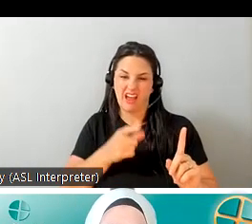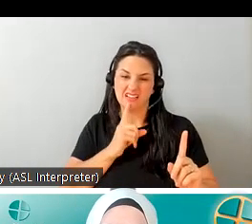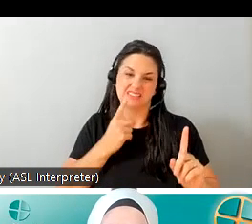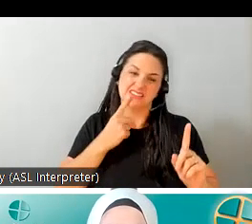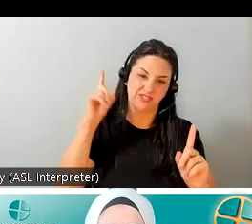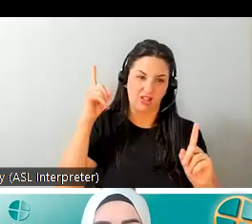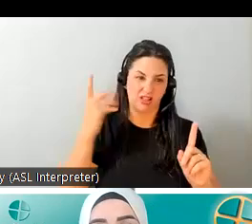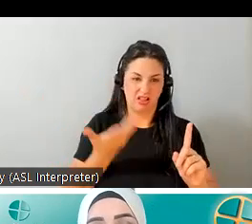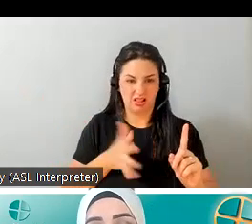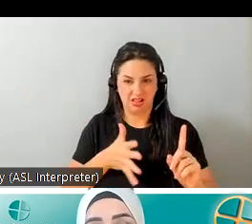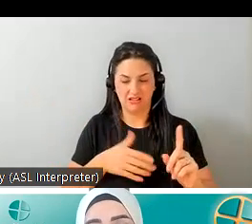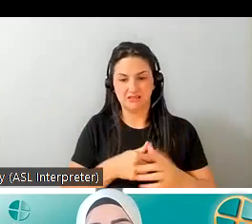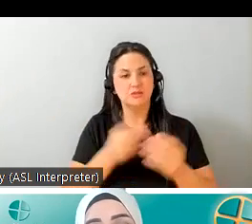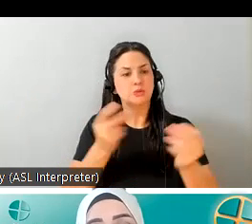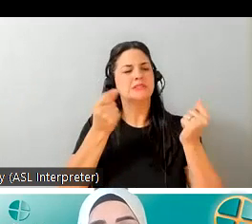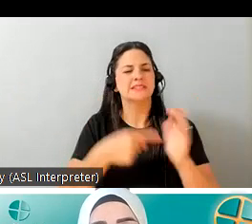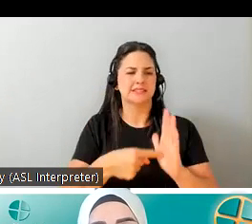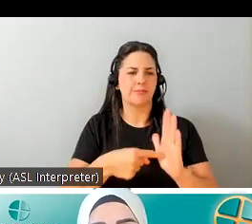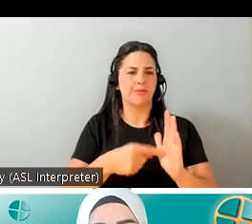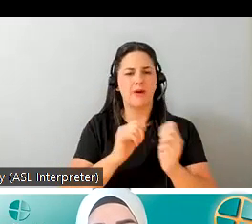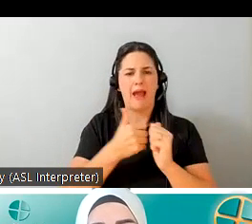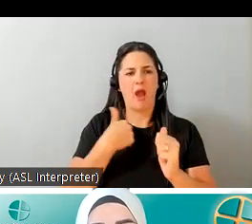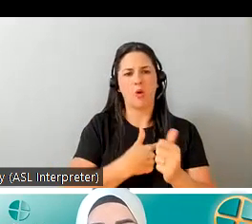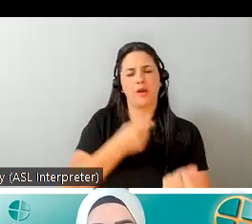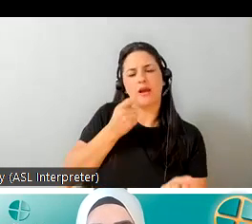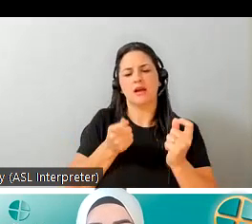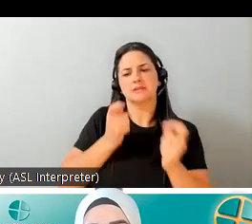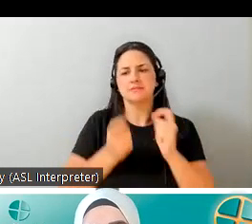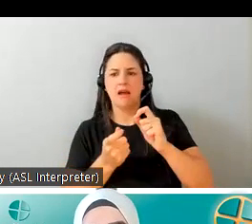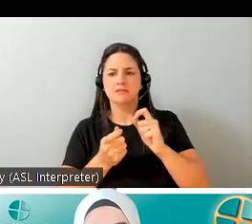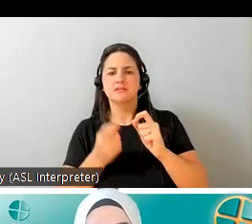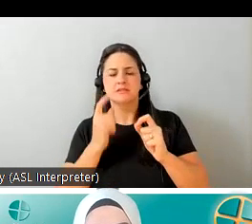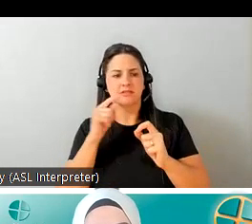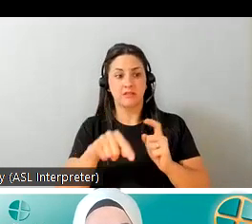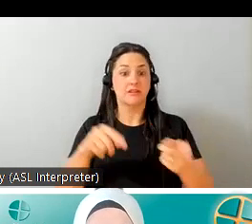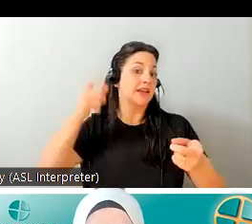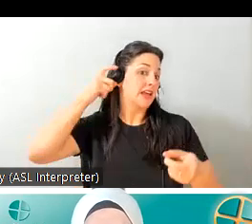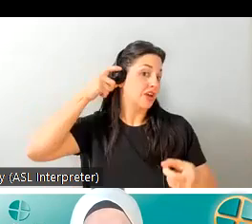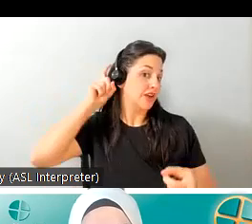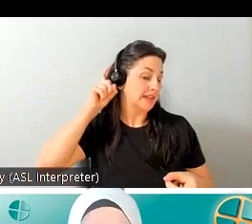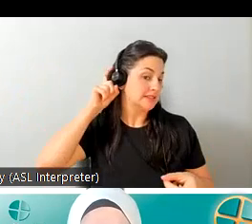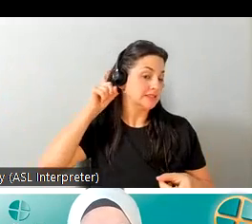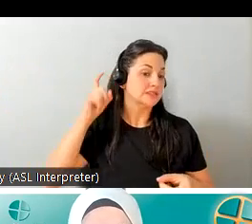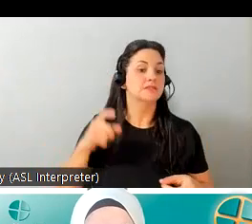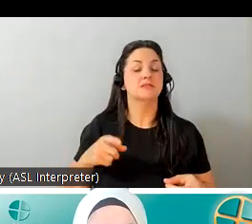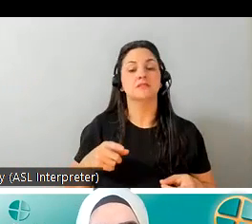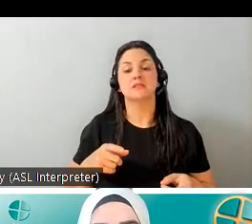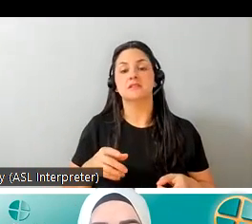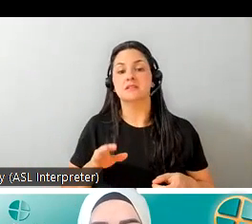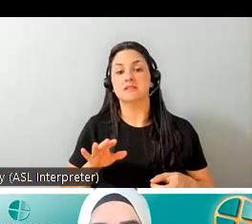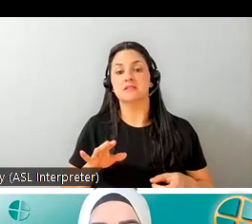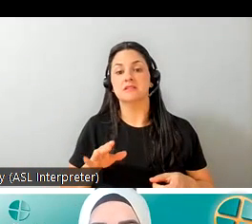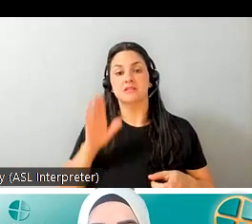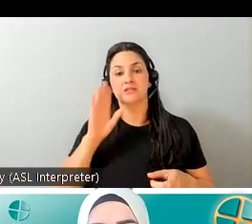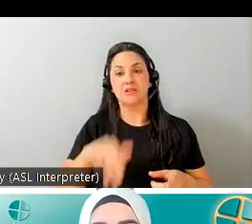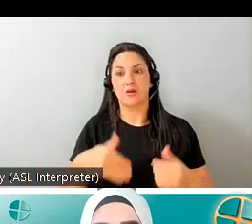so a quick example of customization in assistive technology hearing aids um since with the trend